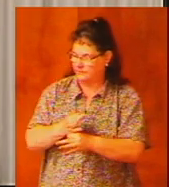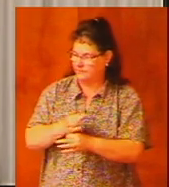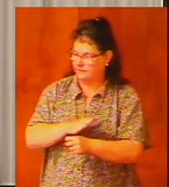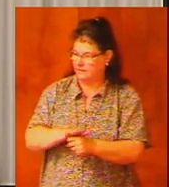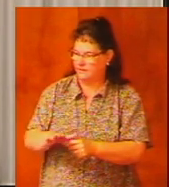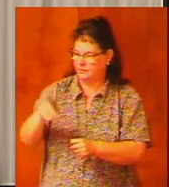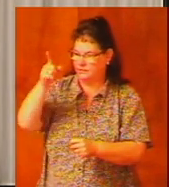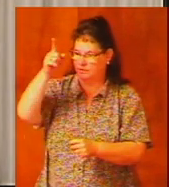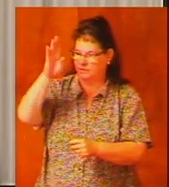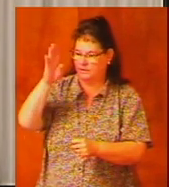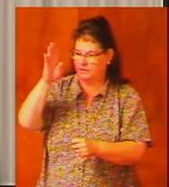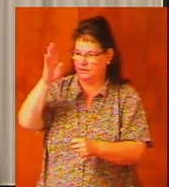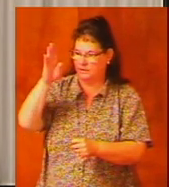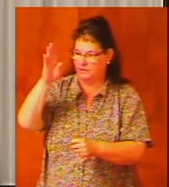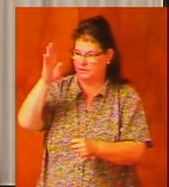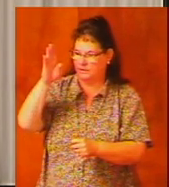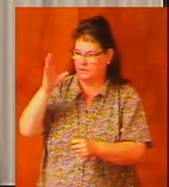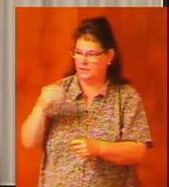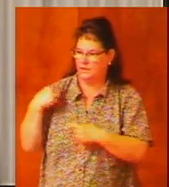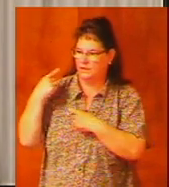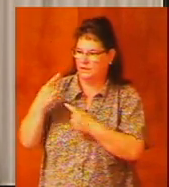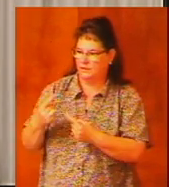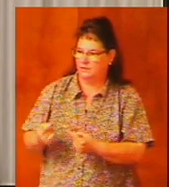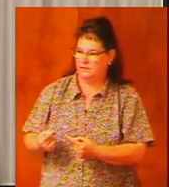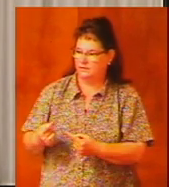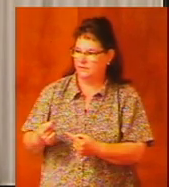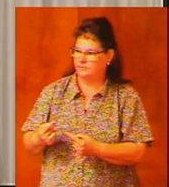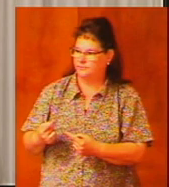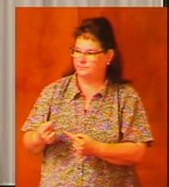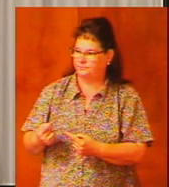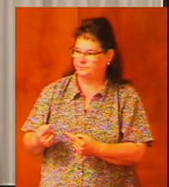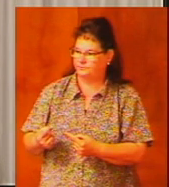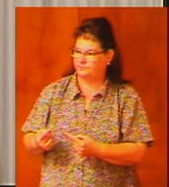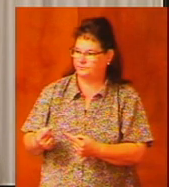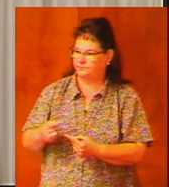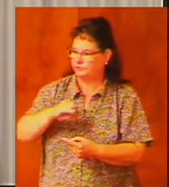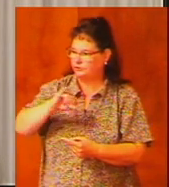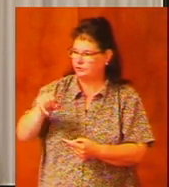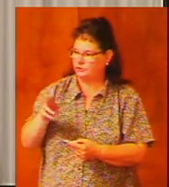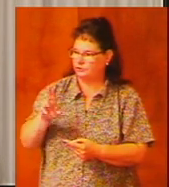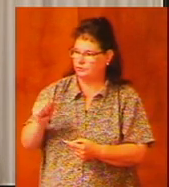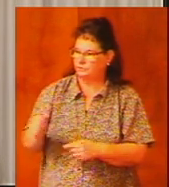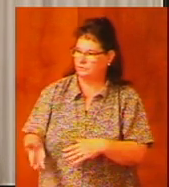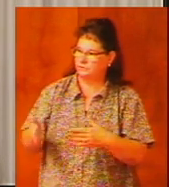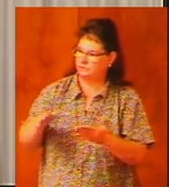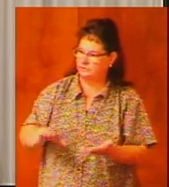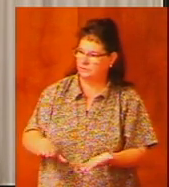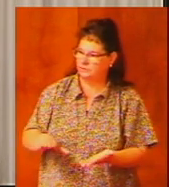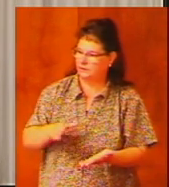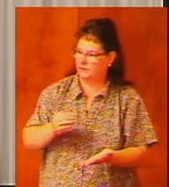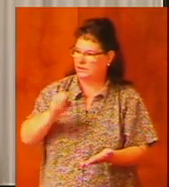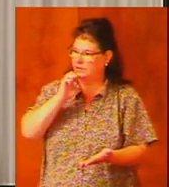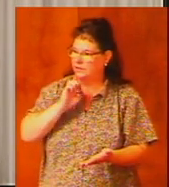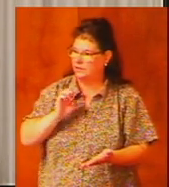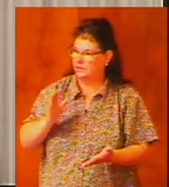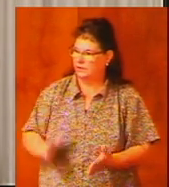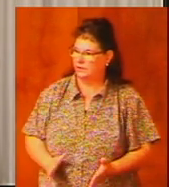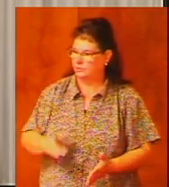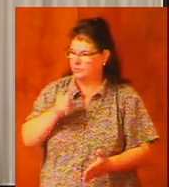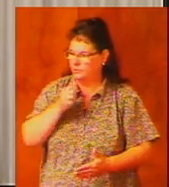to God until the death of Joshua and the elders who